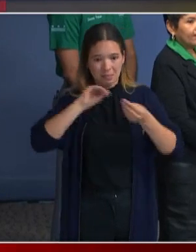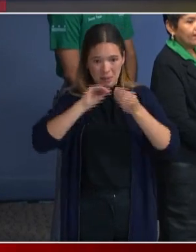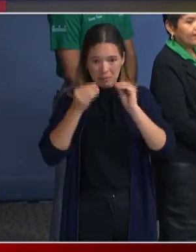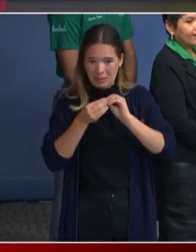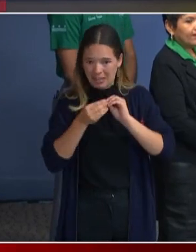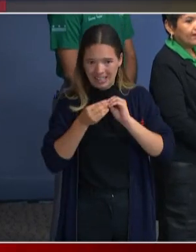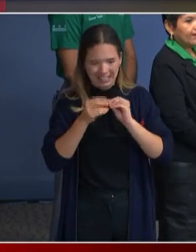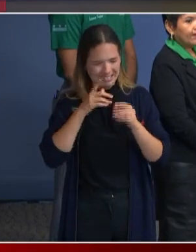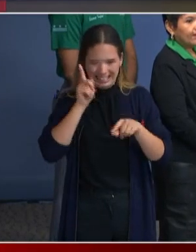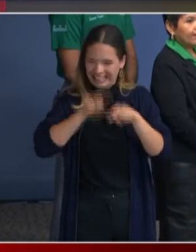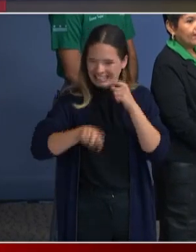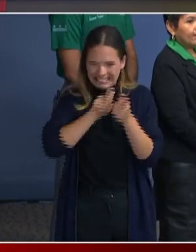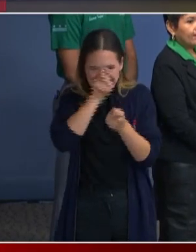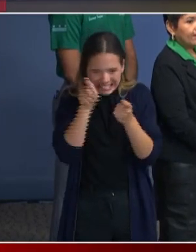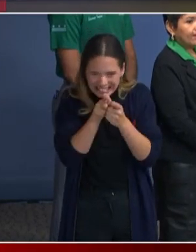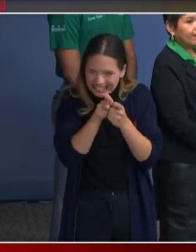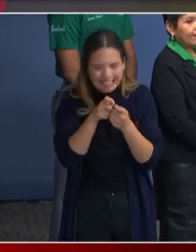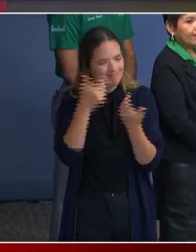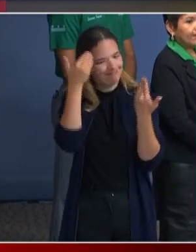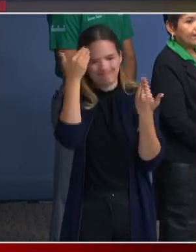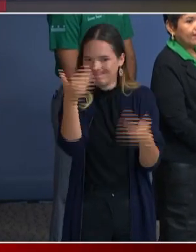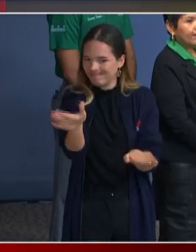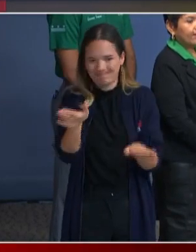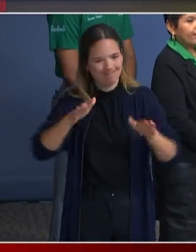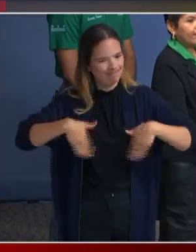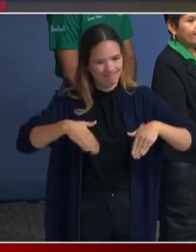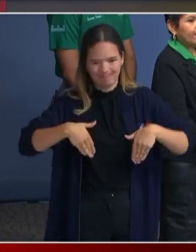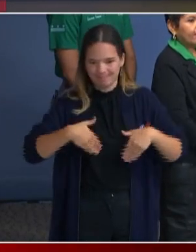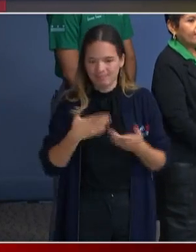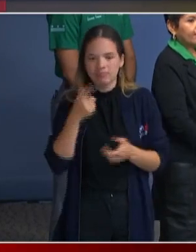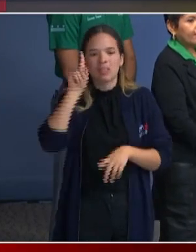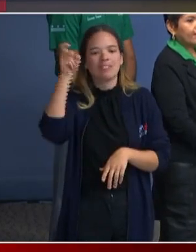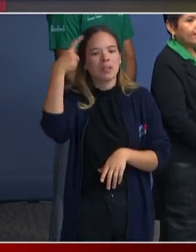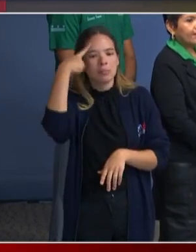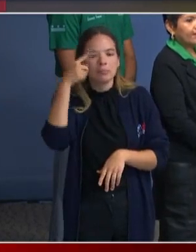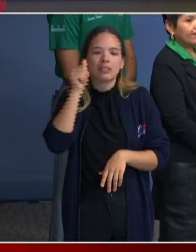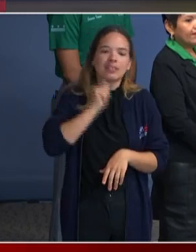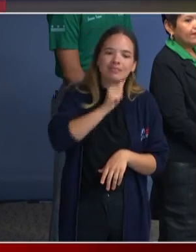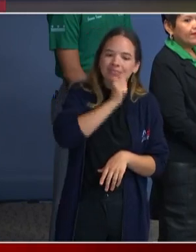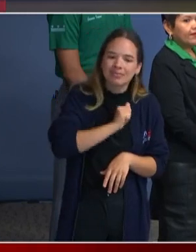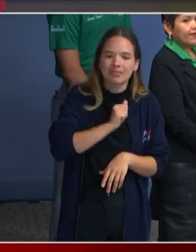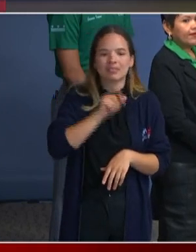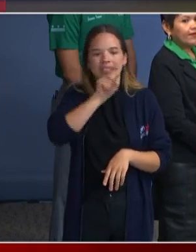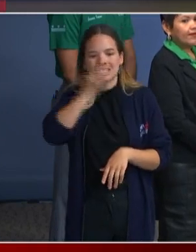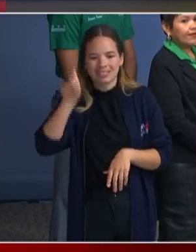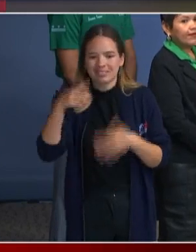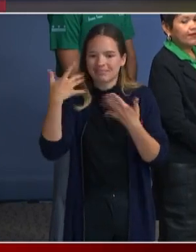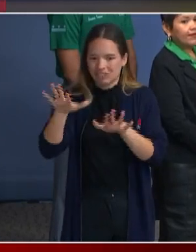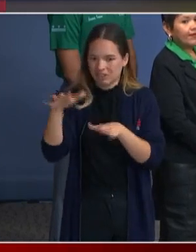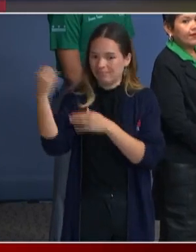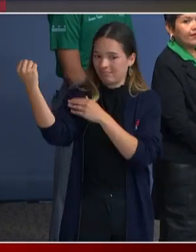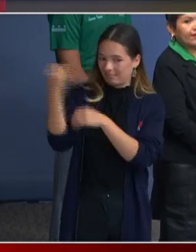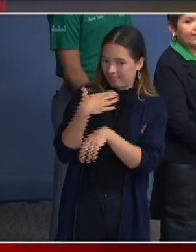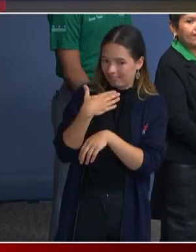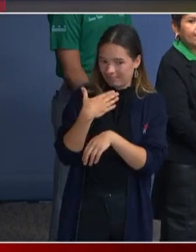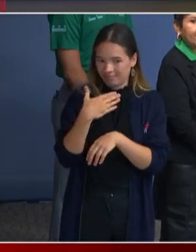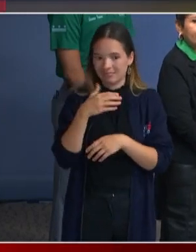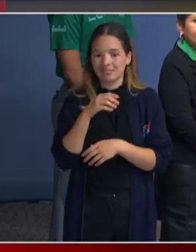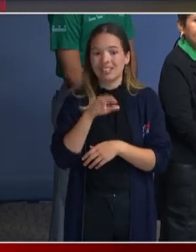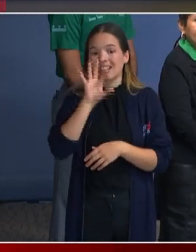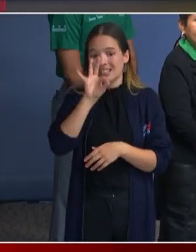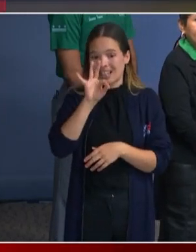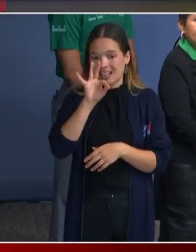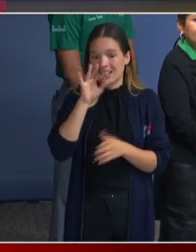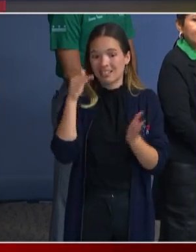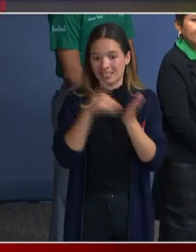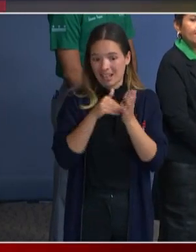but the governors of Texas and Arizona report that they have sent upwards of 9,400